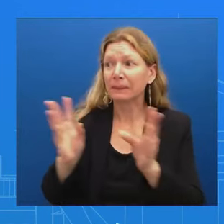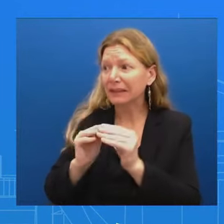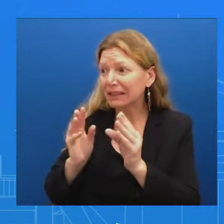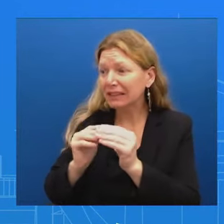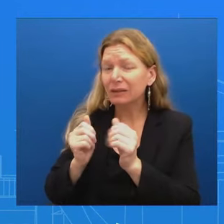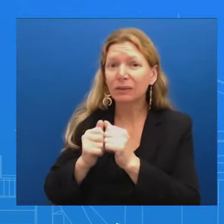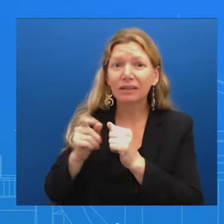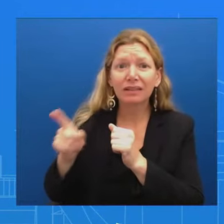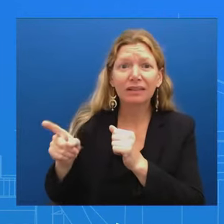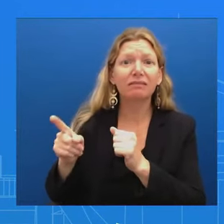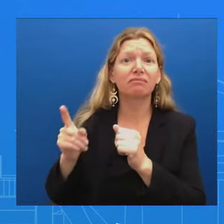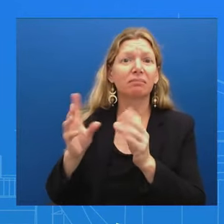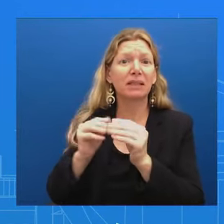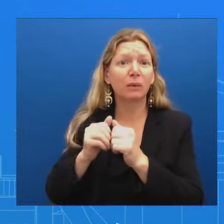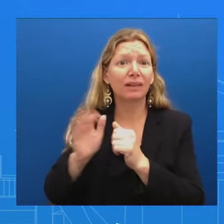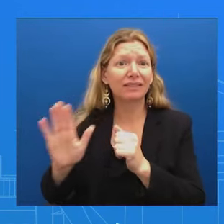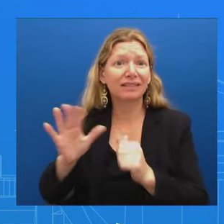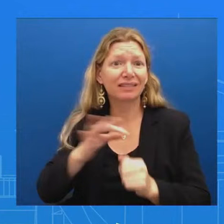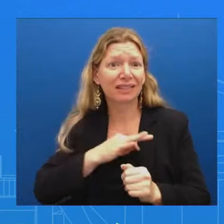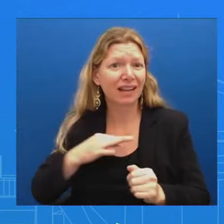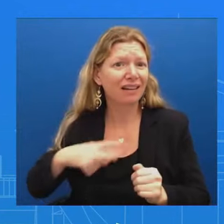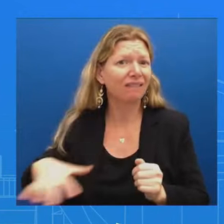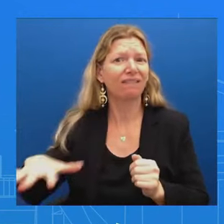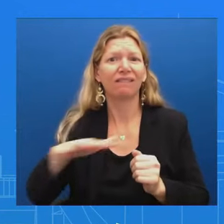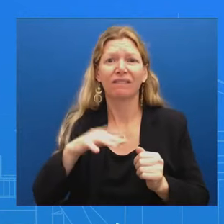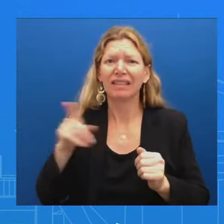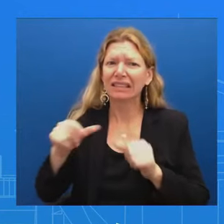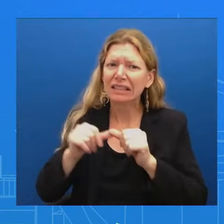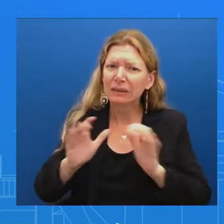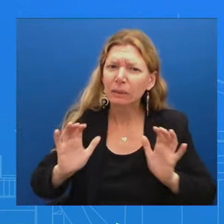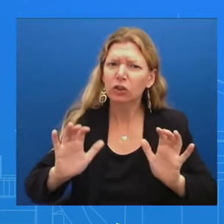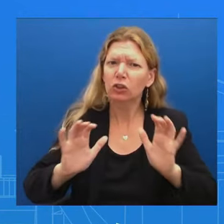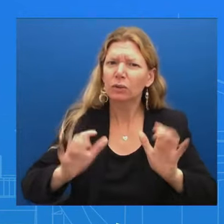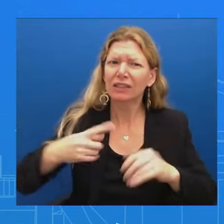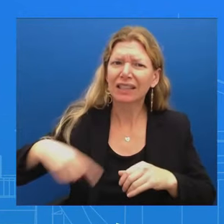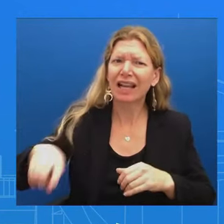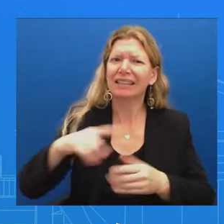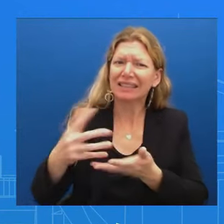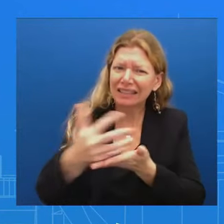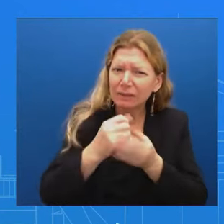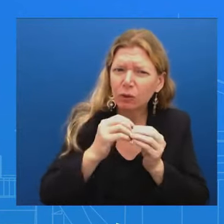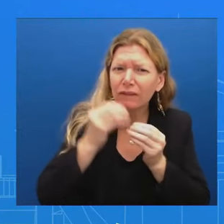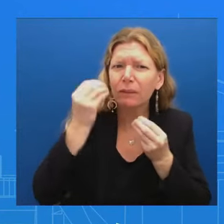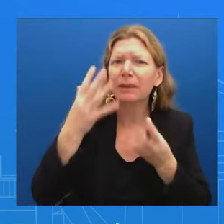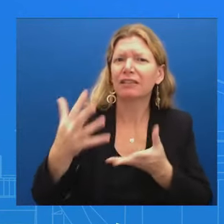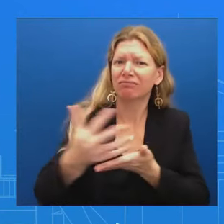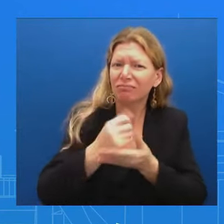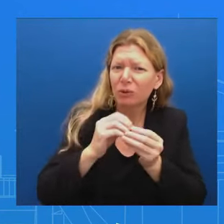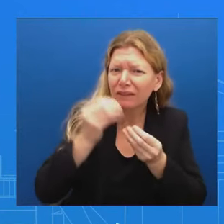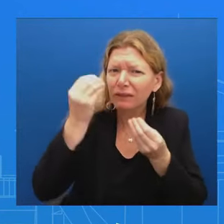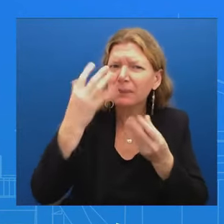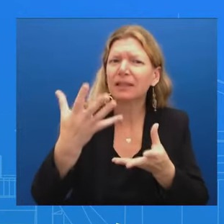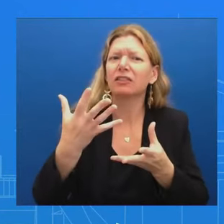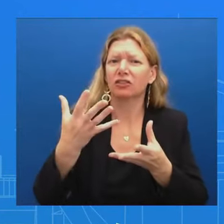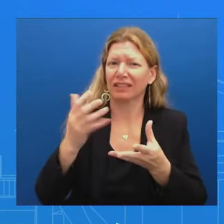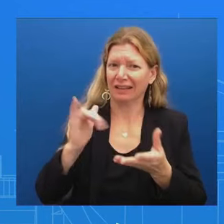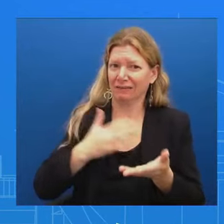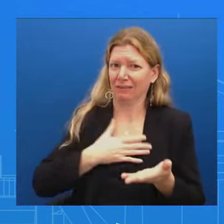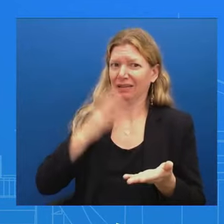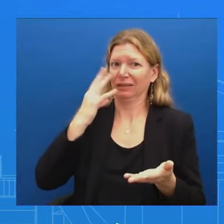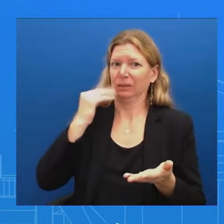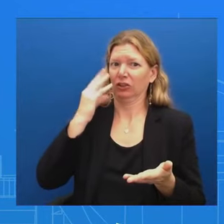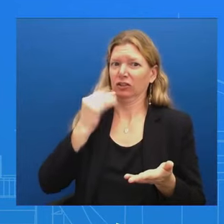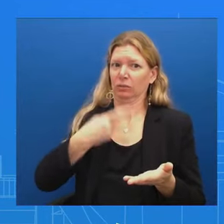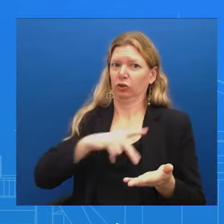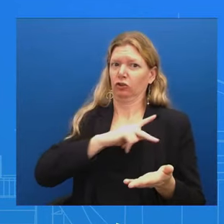information And so that has been my experience with this President Anything else outside of that I just shared with you what Dr. O'Connor